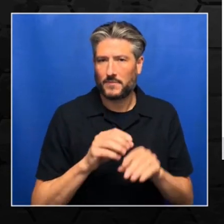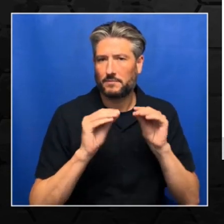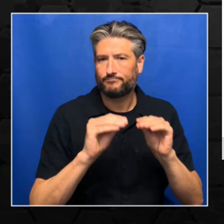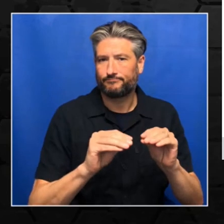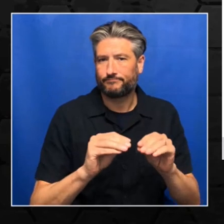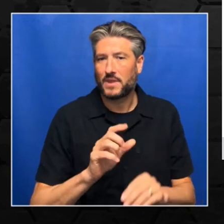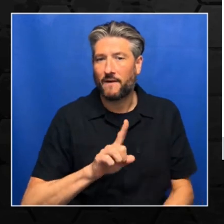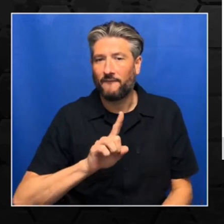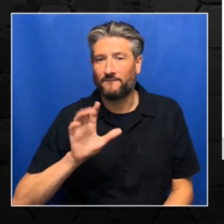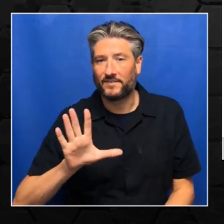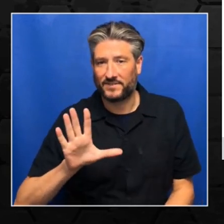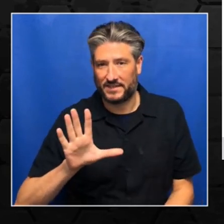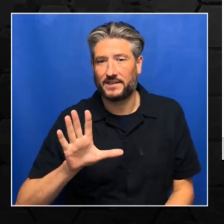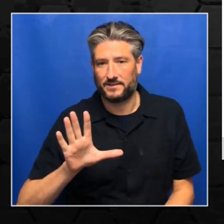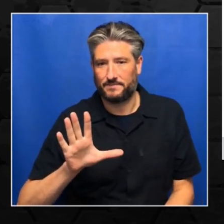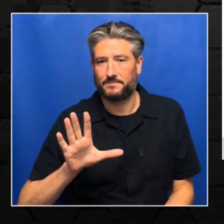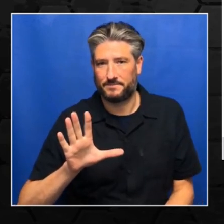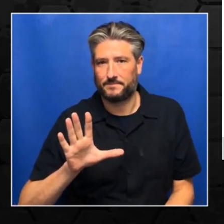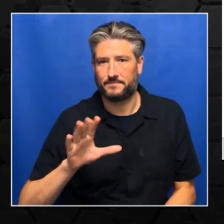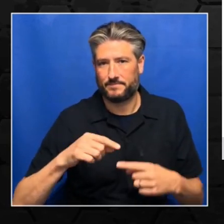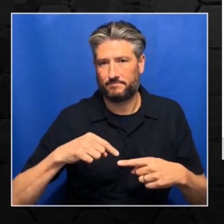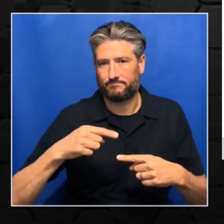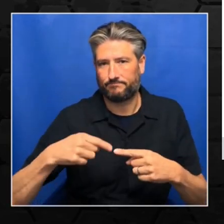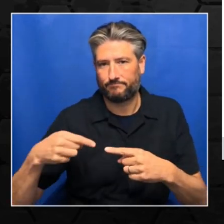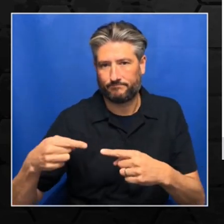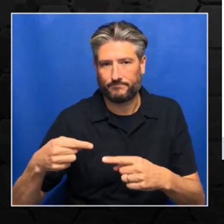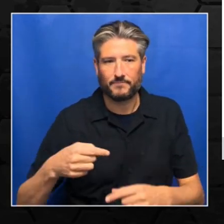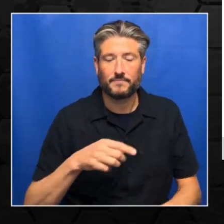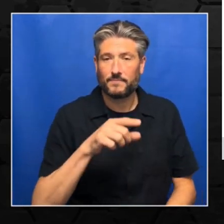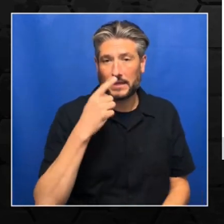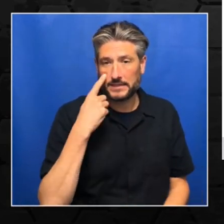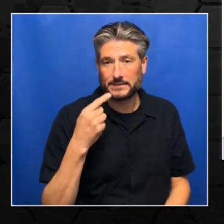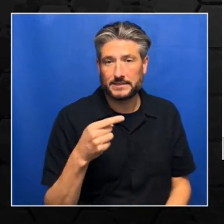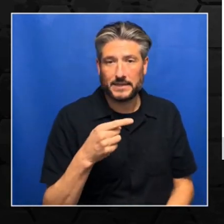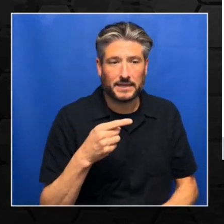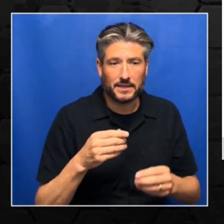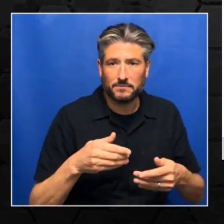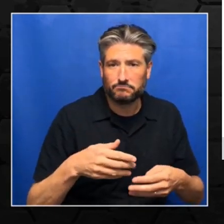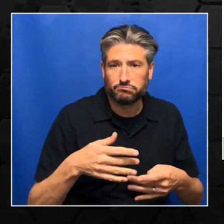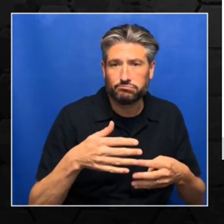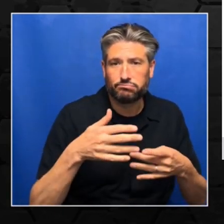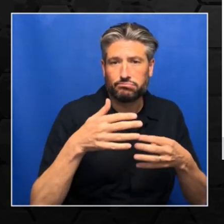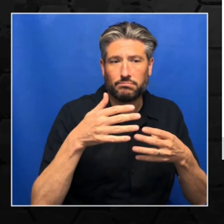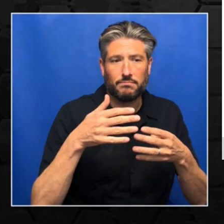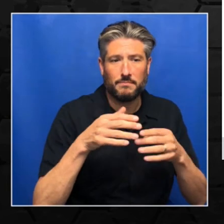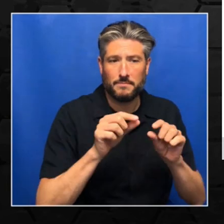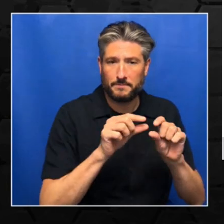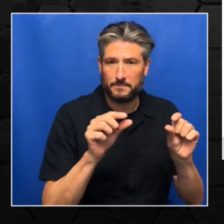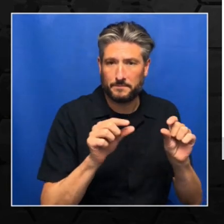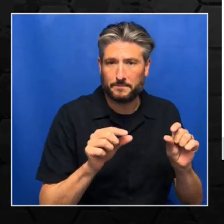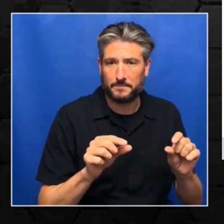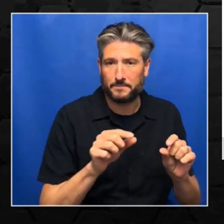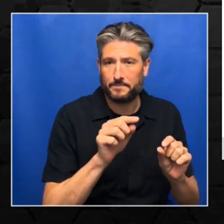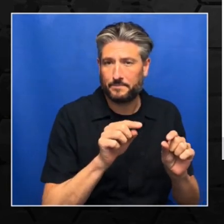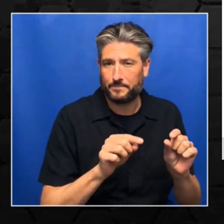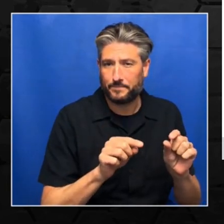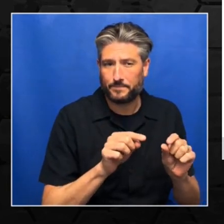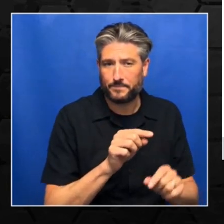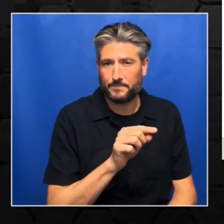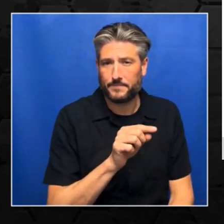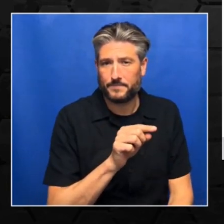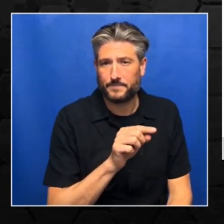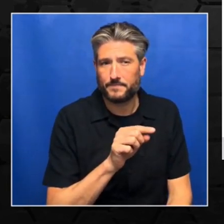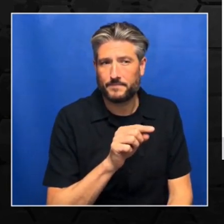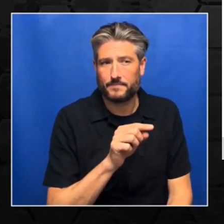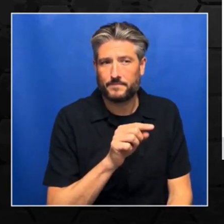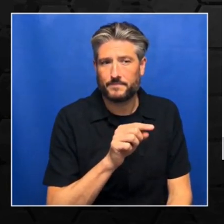And you can see the loss increases. As far from 2, the loss increases quite a lot. And our